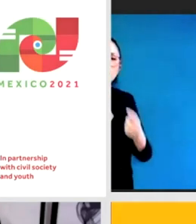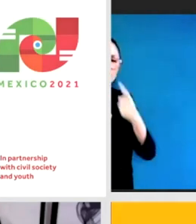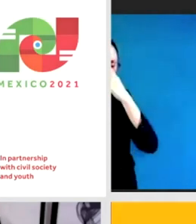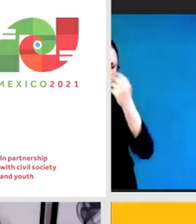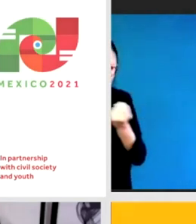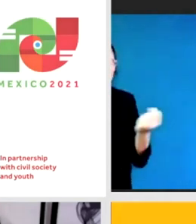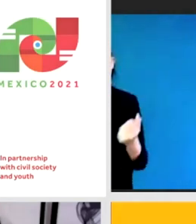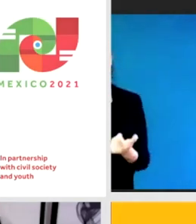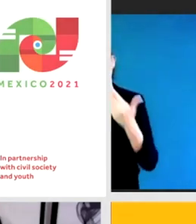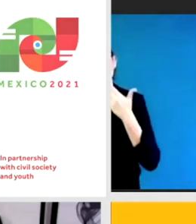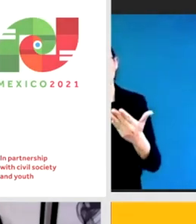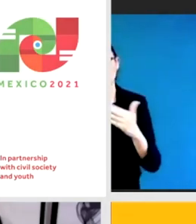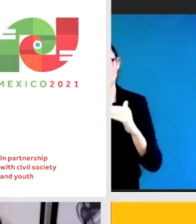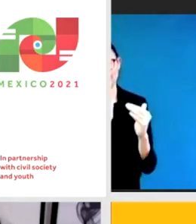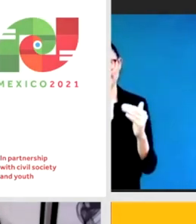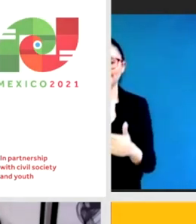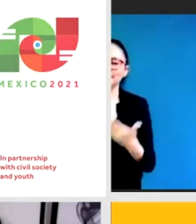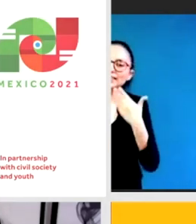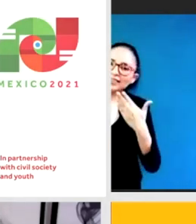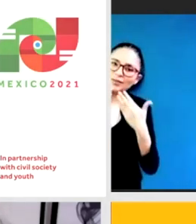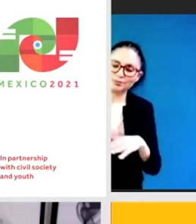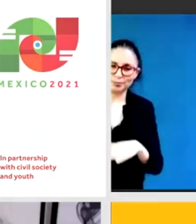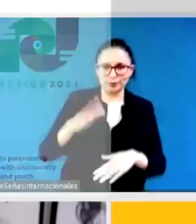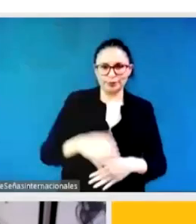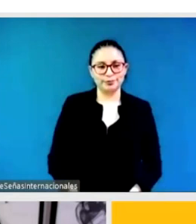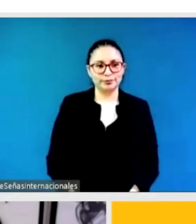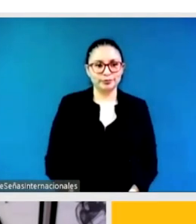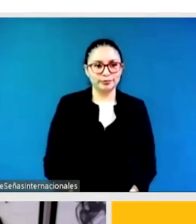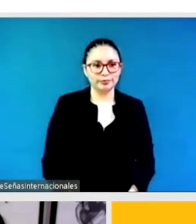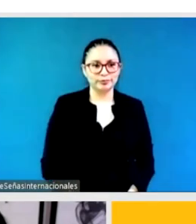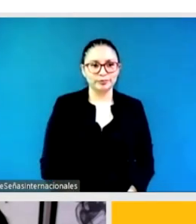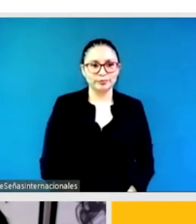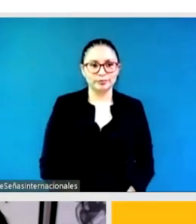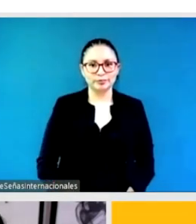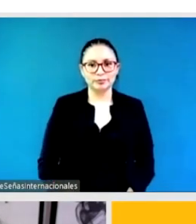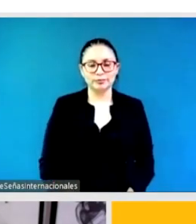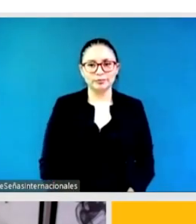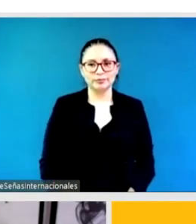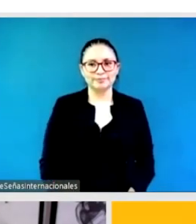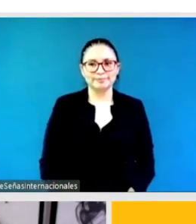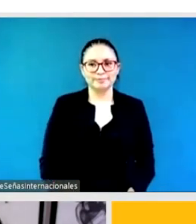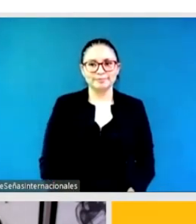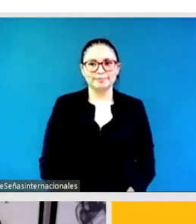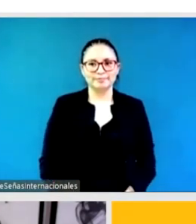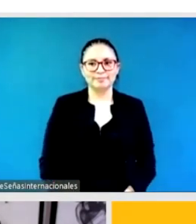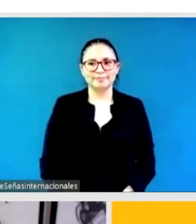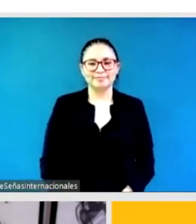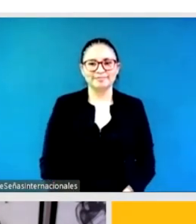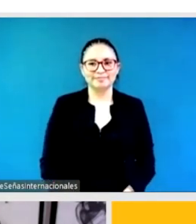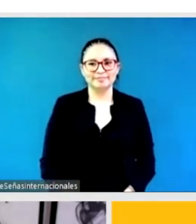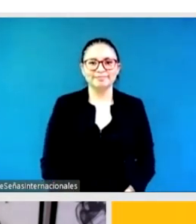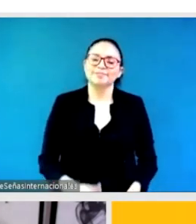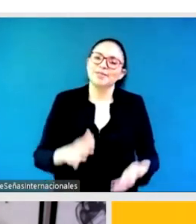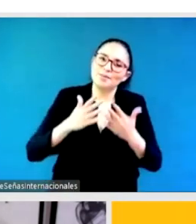Thank you so much, and thank you so much, Cynthia, for emphasizing the need for local leadership positions